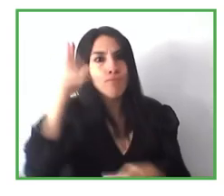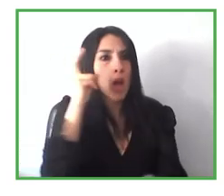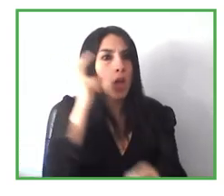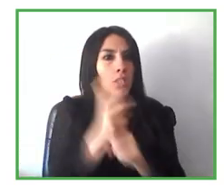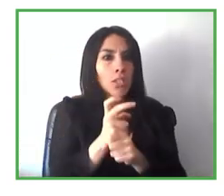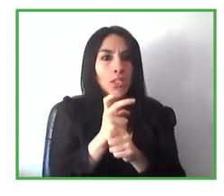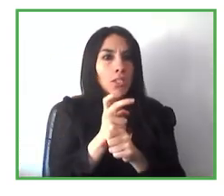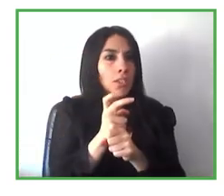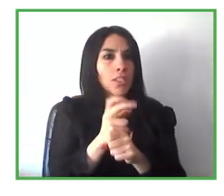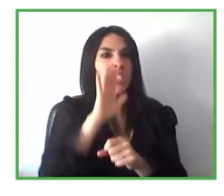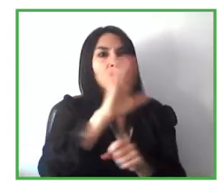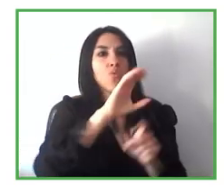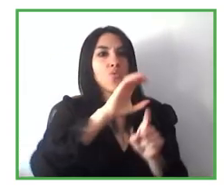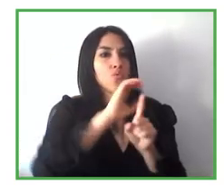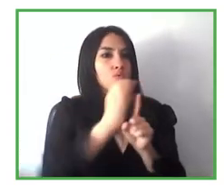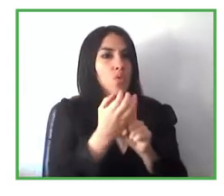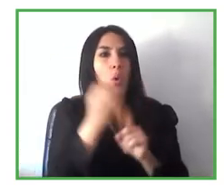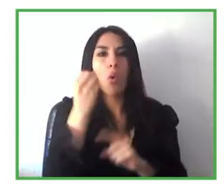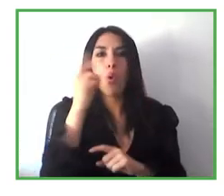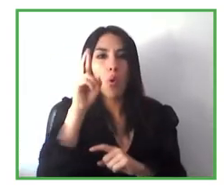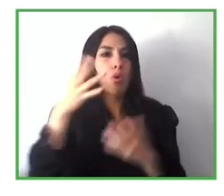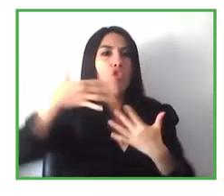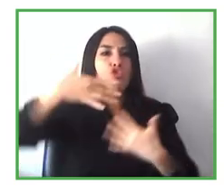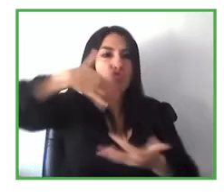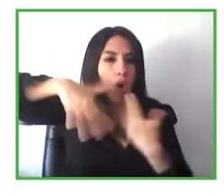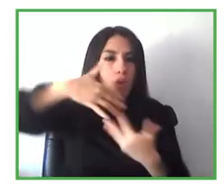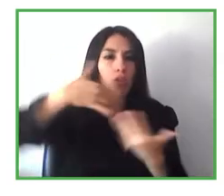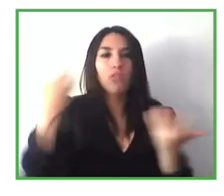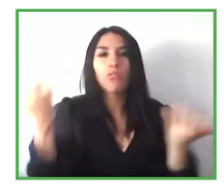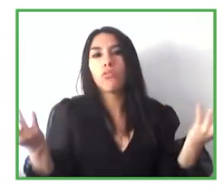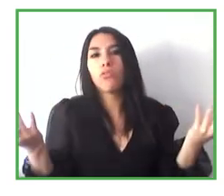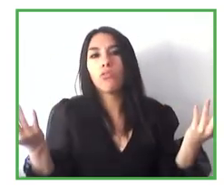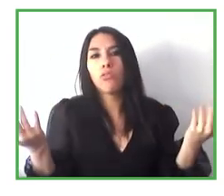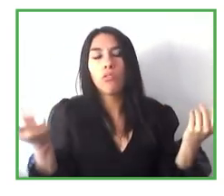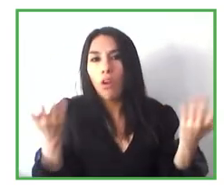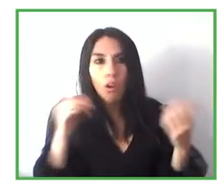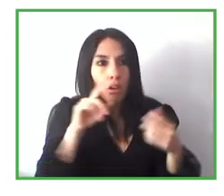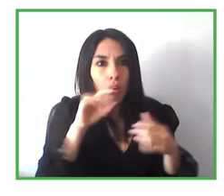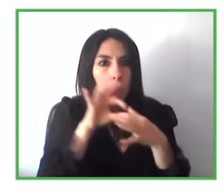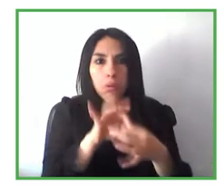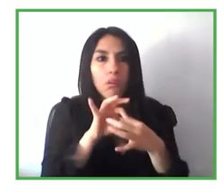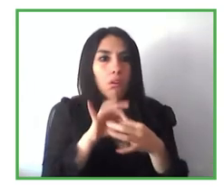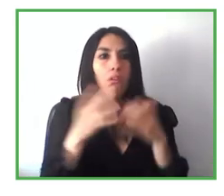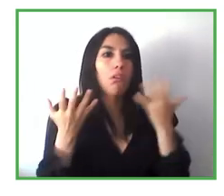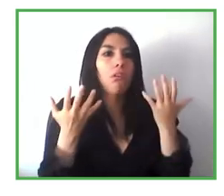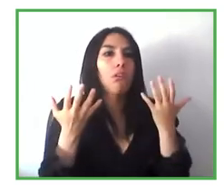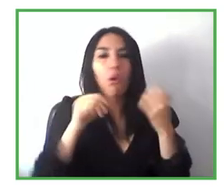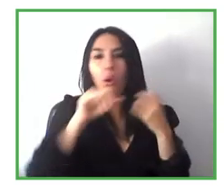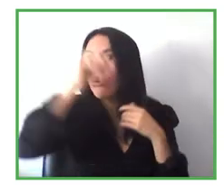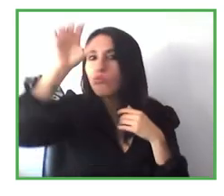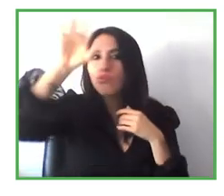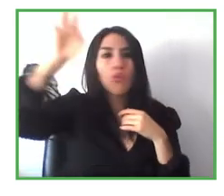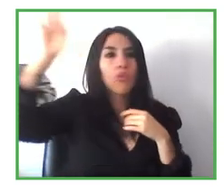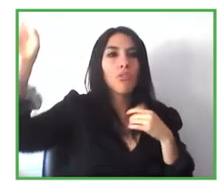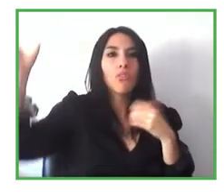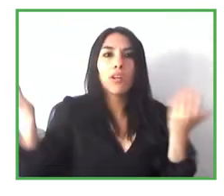that could be significant in terms of Occidental countries,